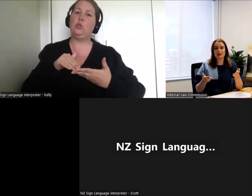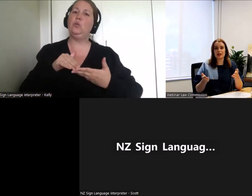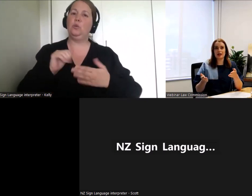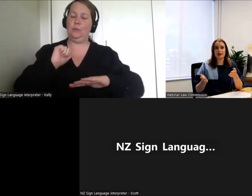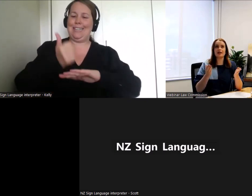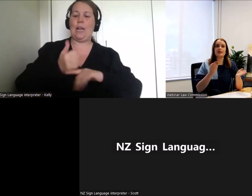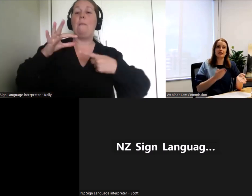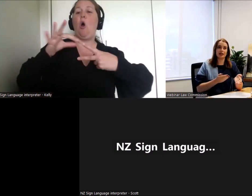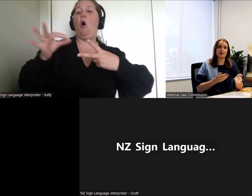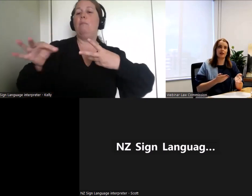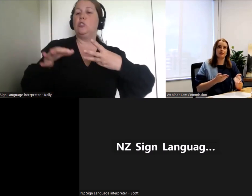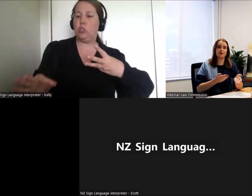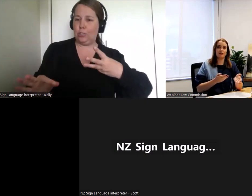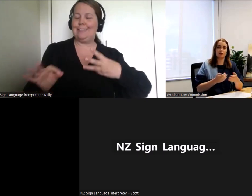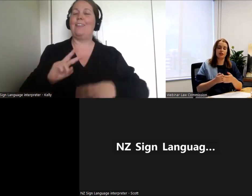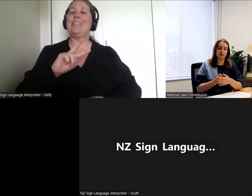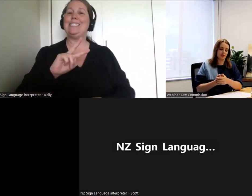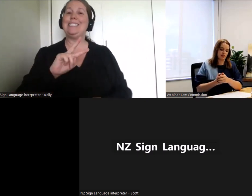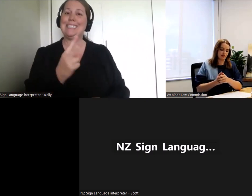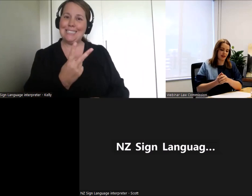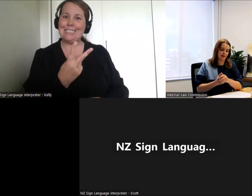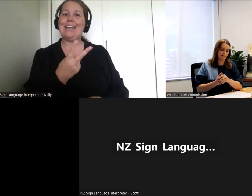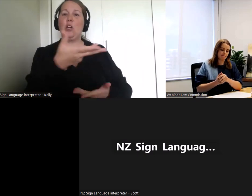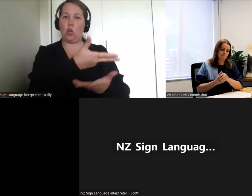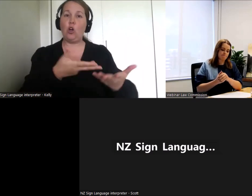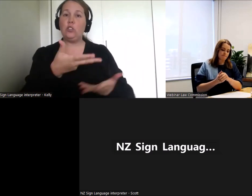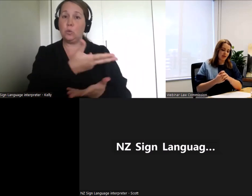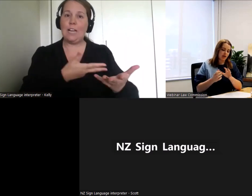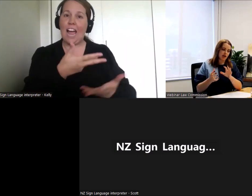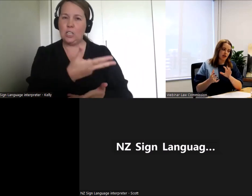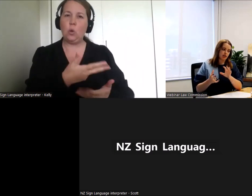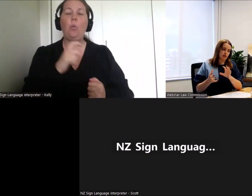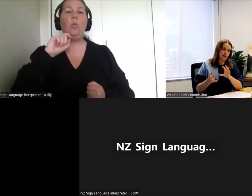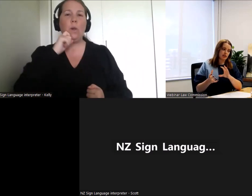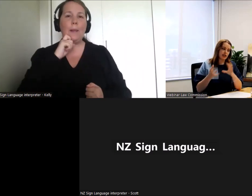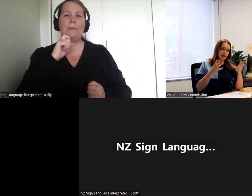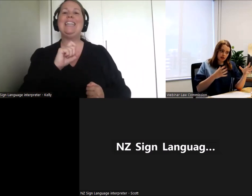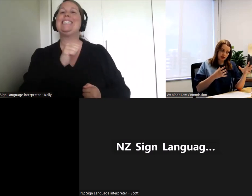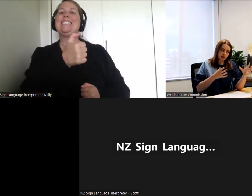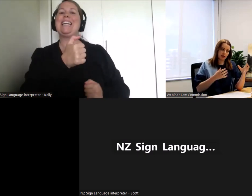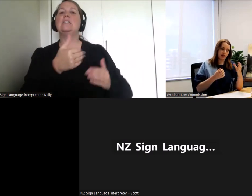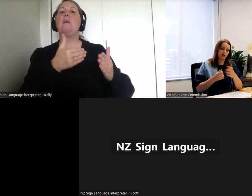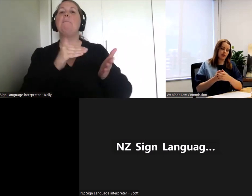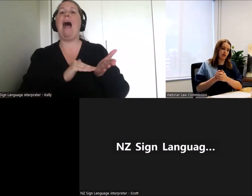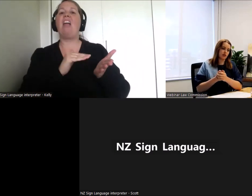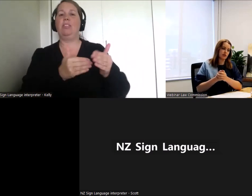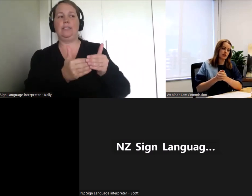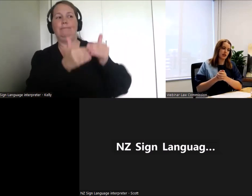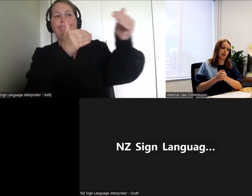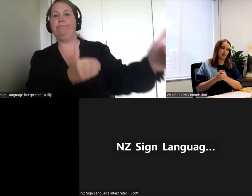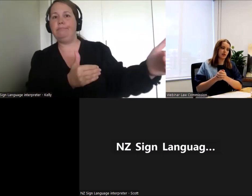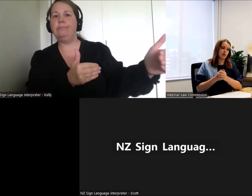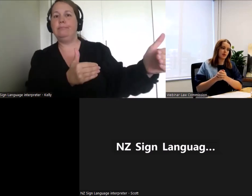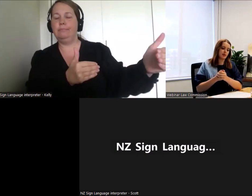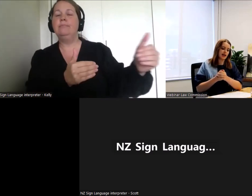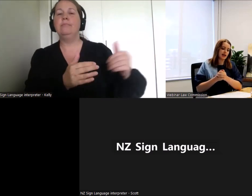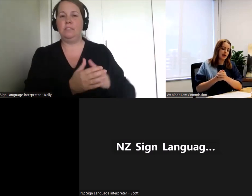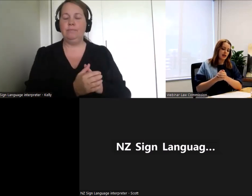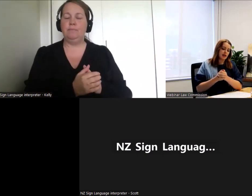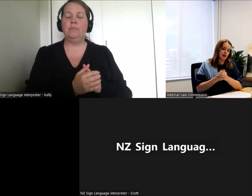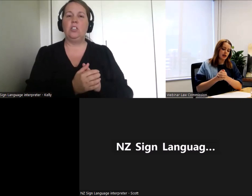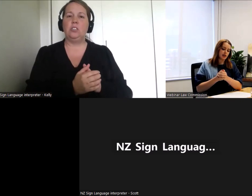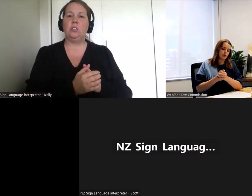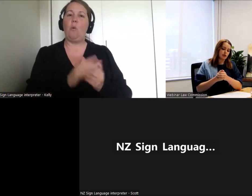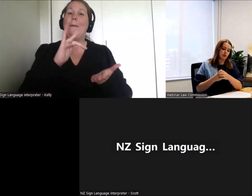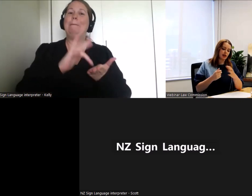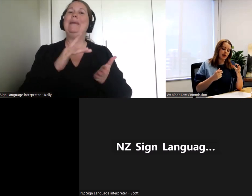consultation in the second half of 2023. So this second round of consultation will be